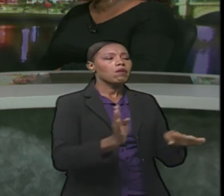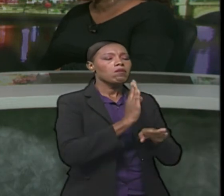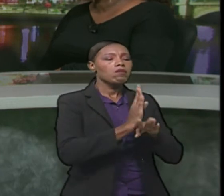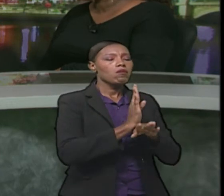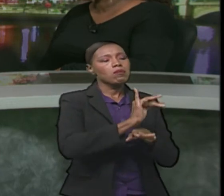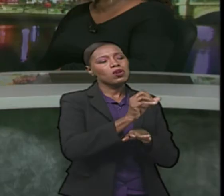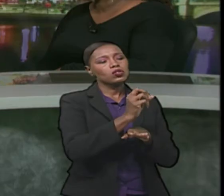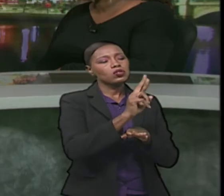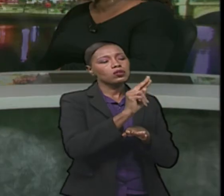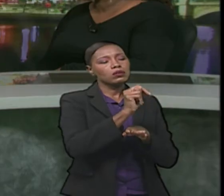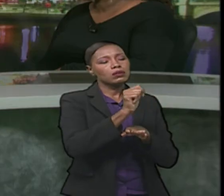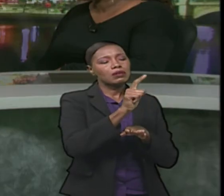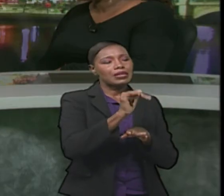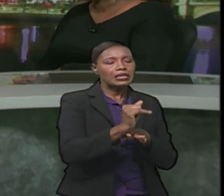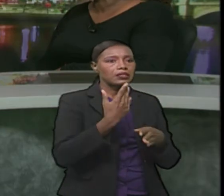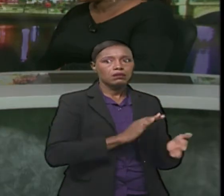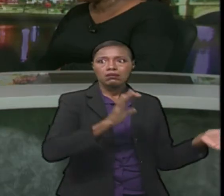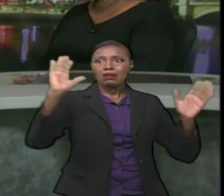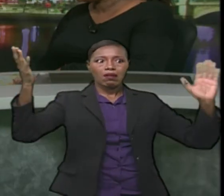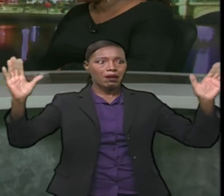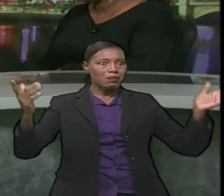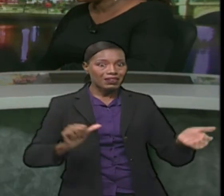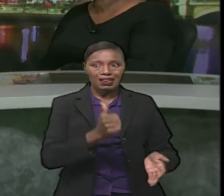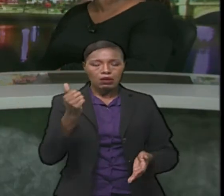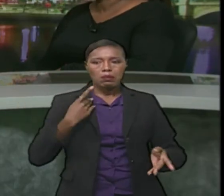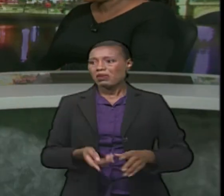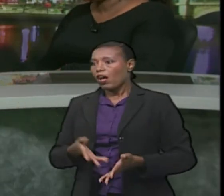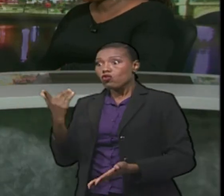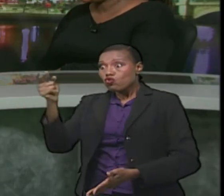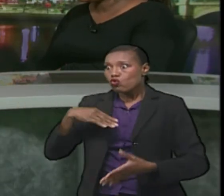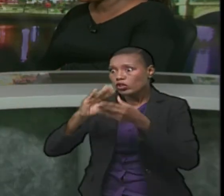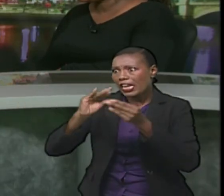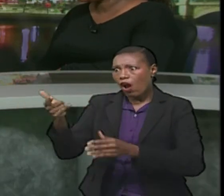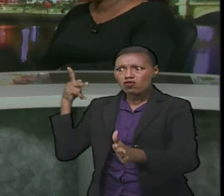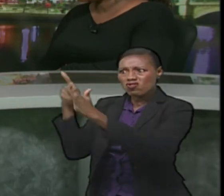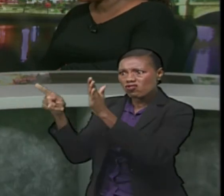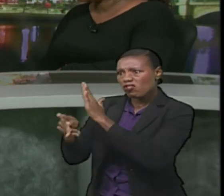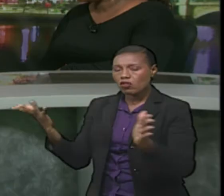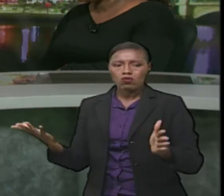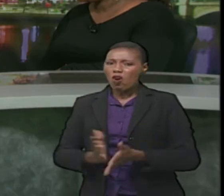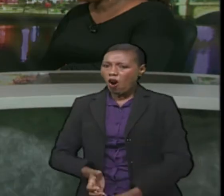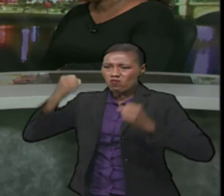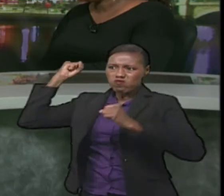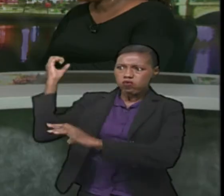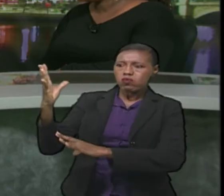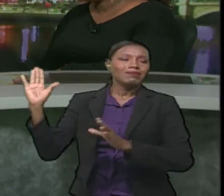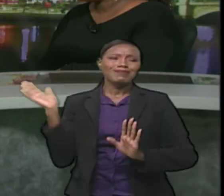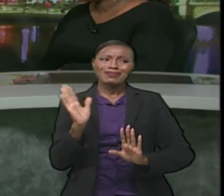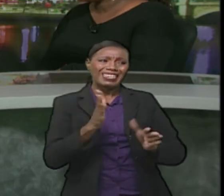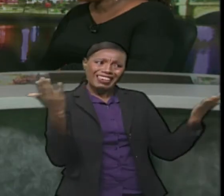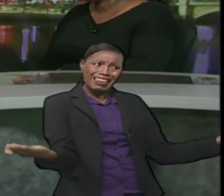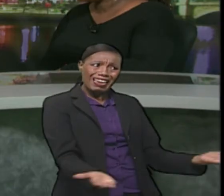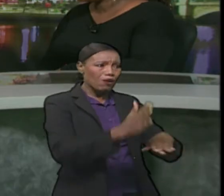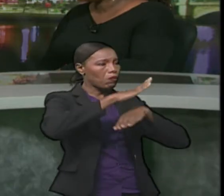is. We don't have situations like other places where journalists are under threat for doing their jobs. So it appears as though the climate is,